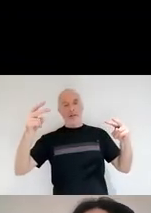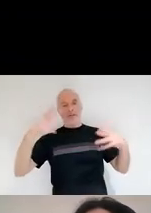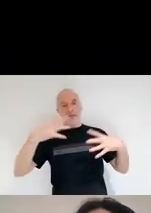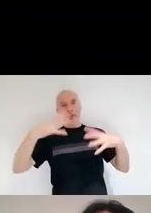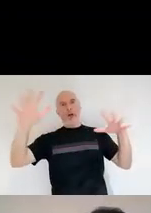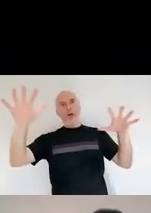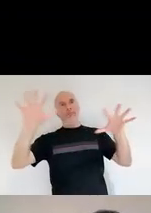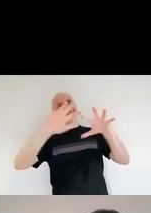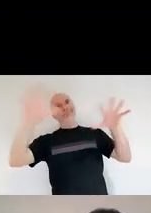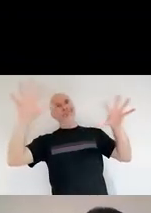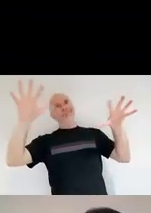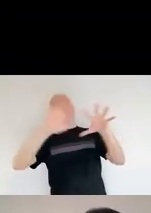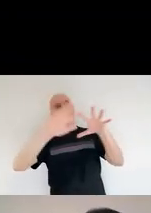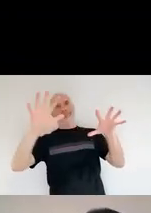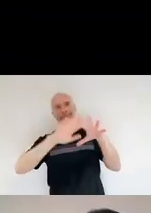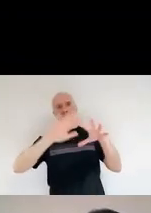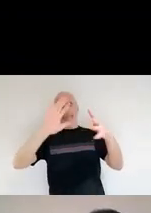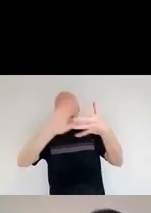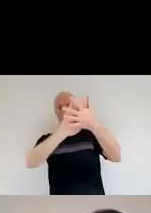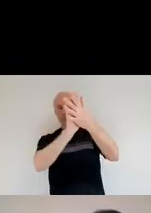we go back to this plot again,